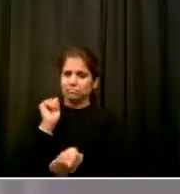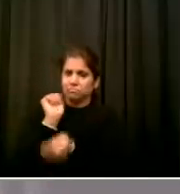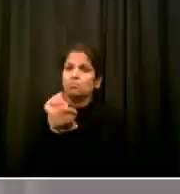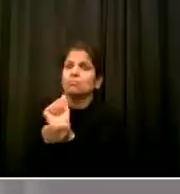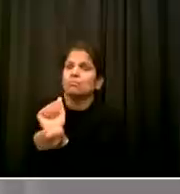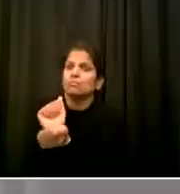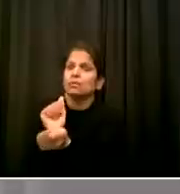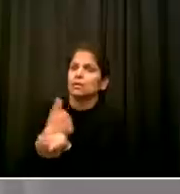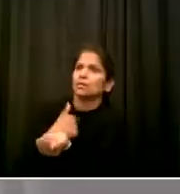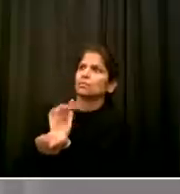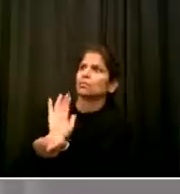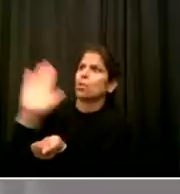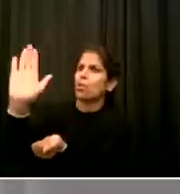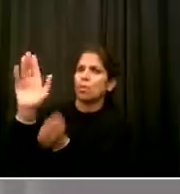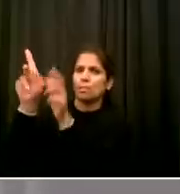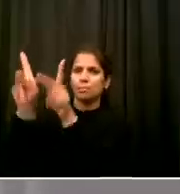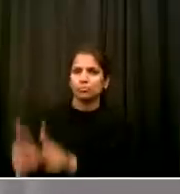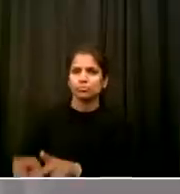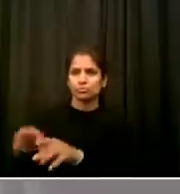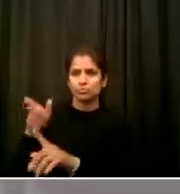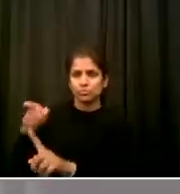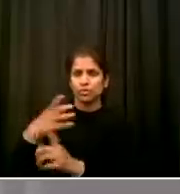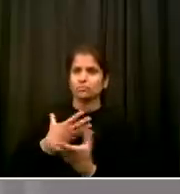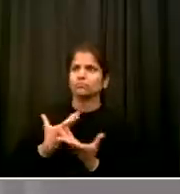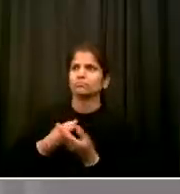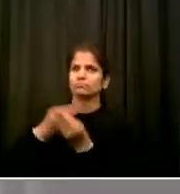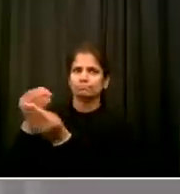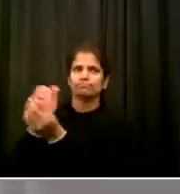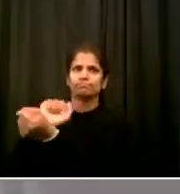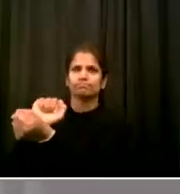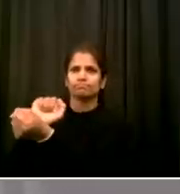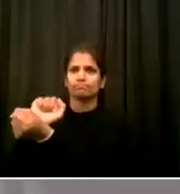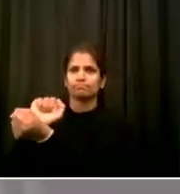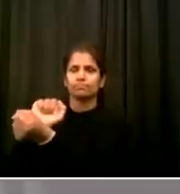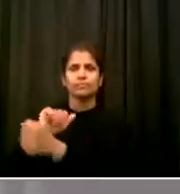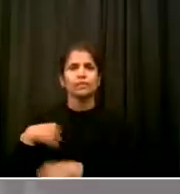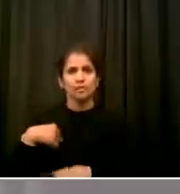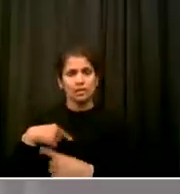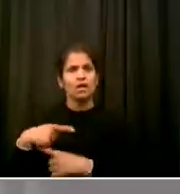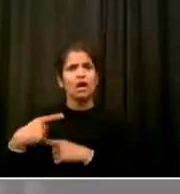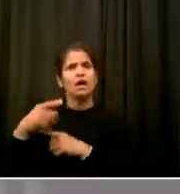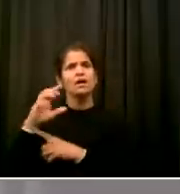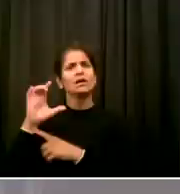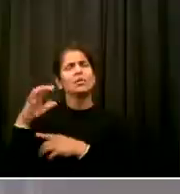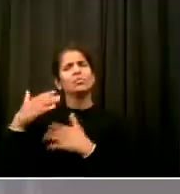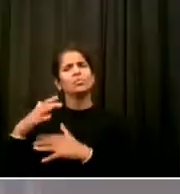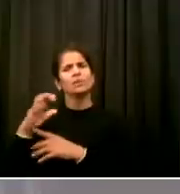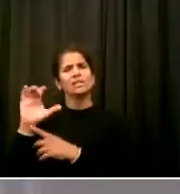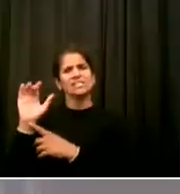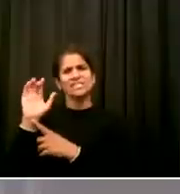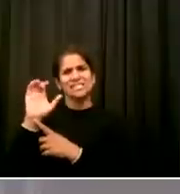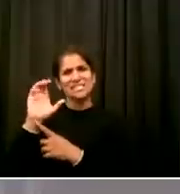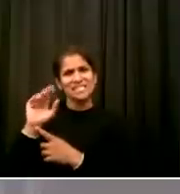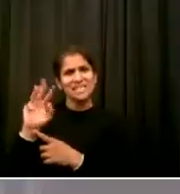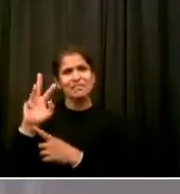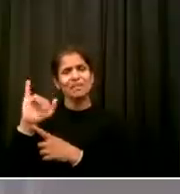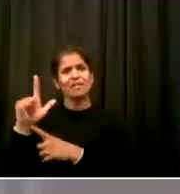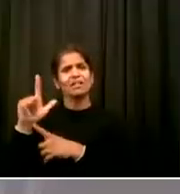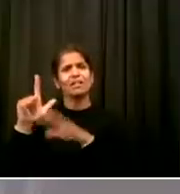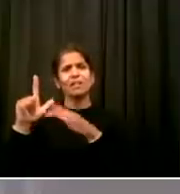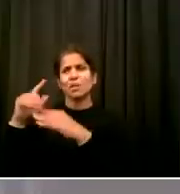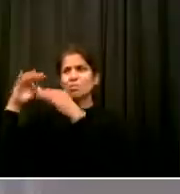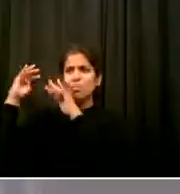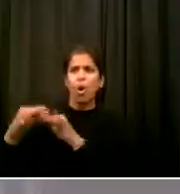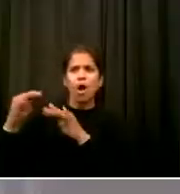versus human rights The basic right of black people to equality And it was a blow against the myth of